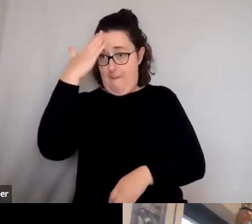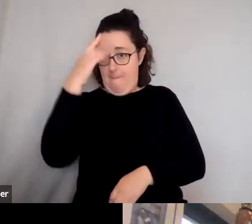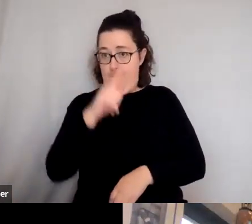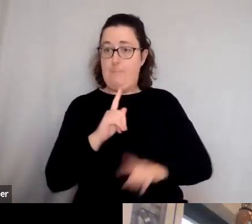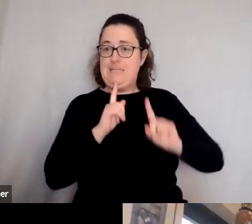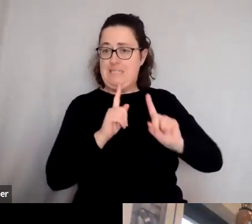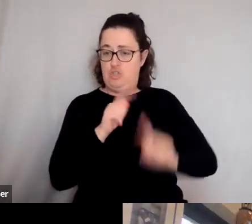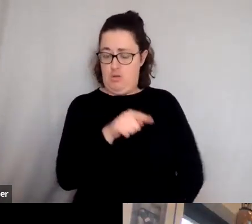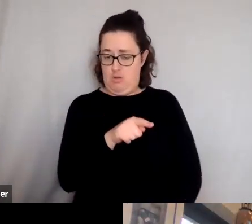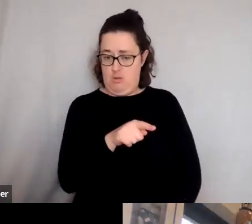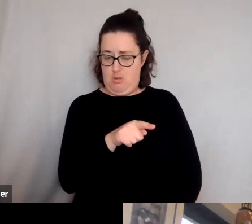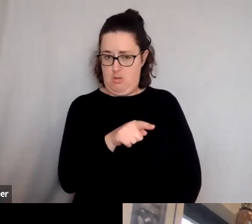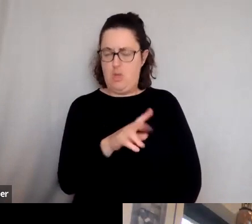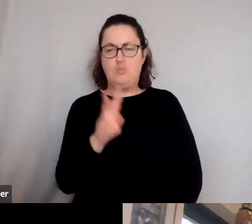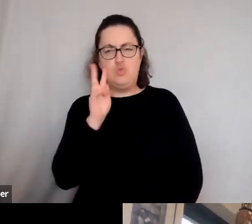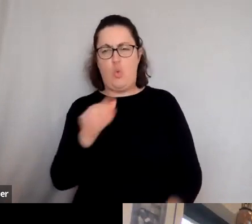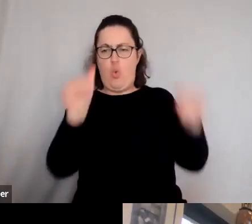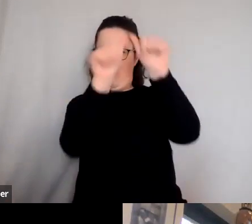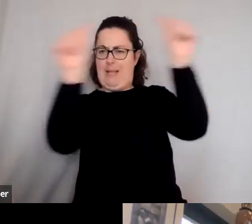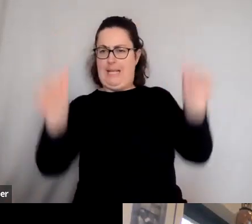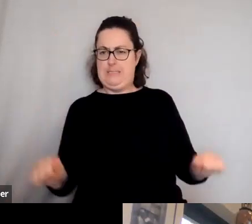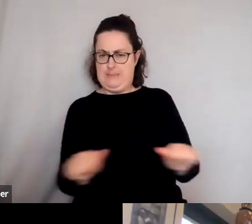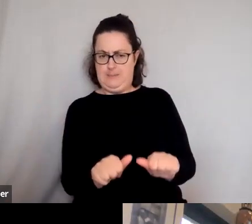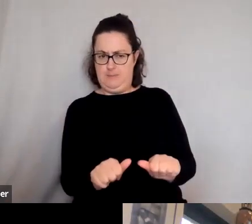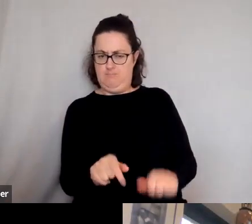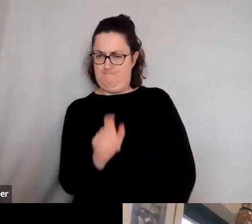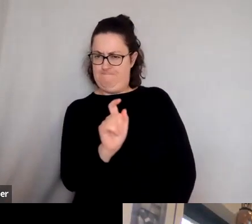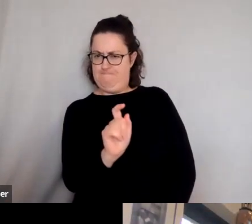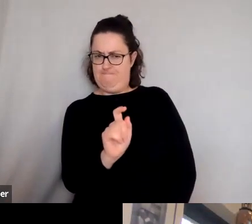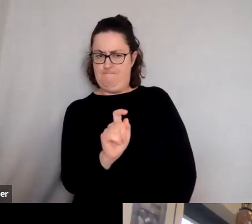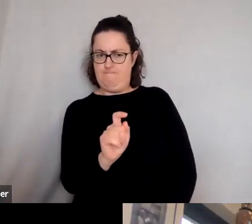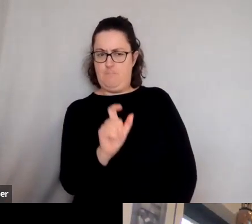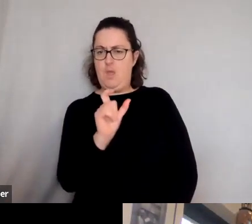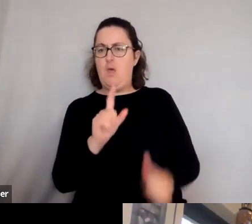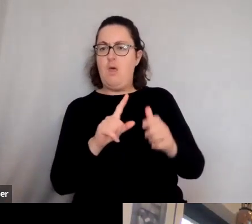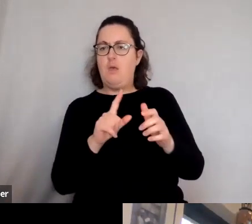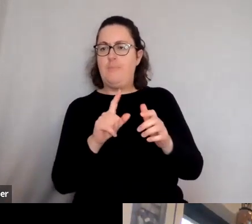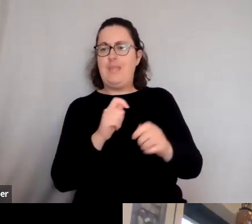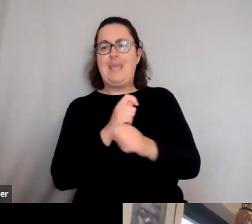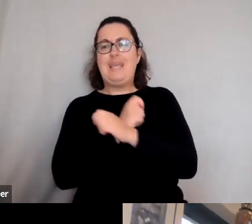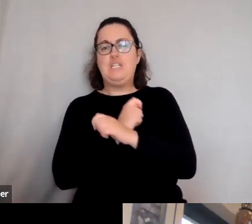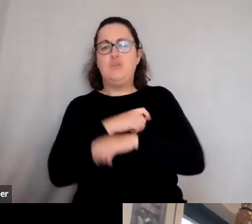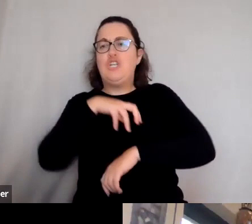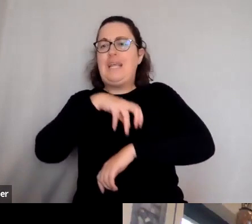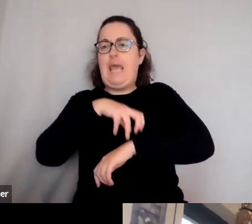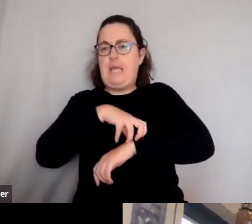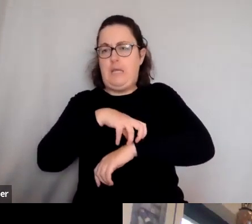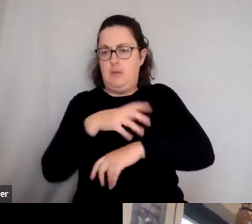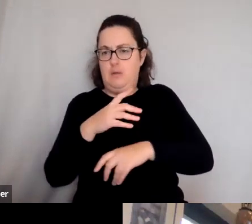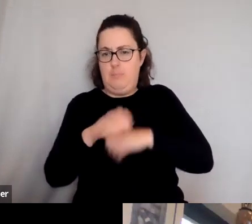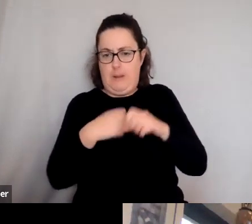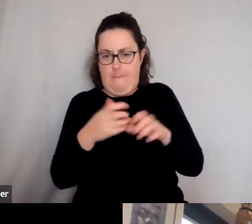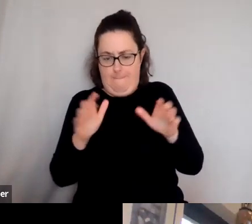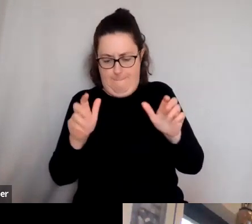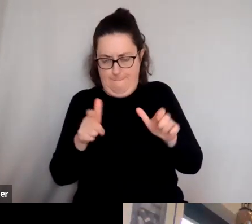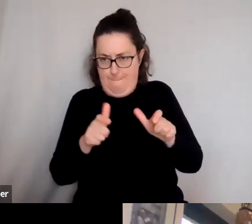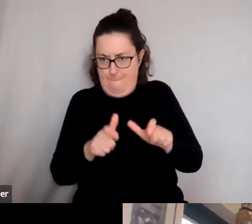she'd seen at the back of one case, she's seen a little bit of carbonized Egyptian cake, you know, 4,000 years old.